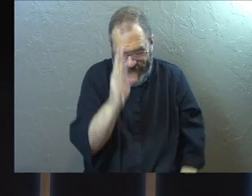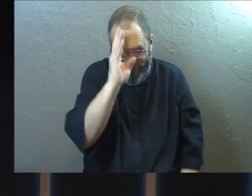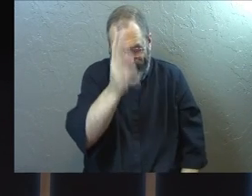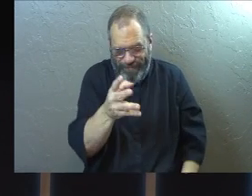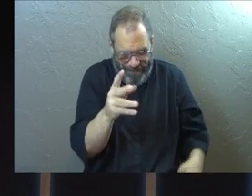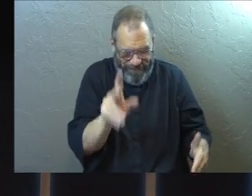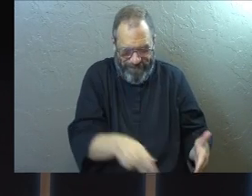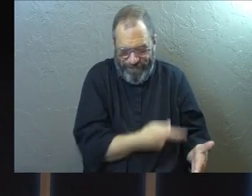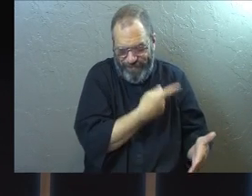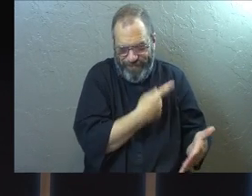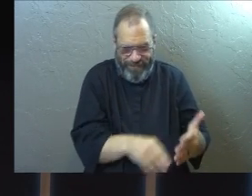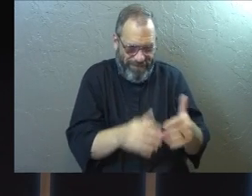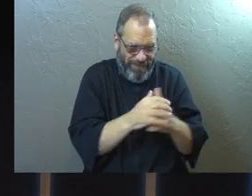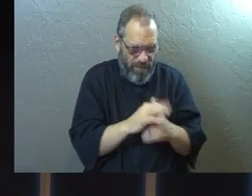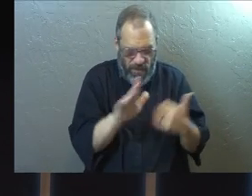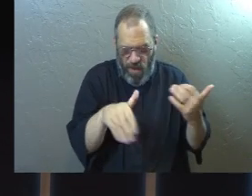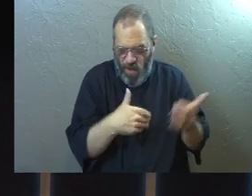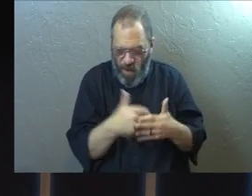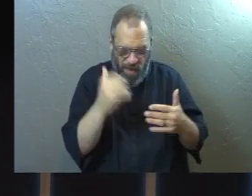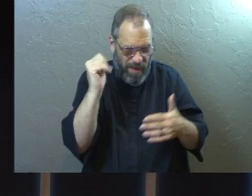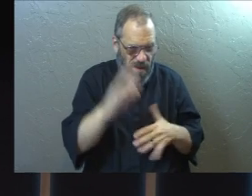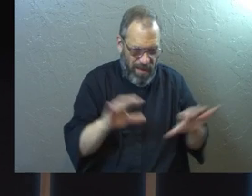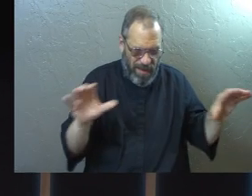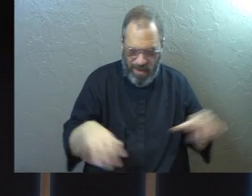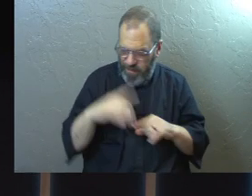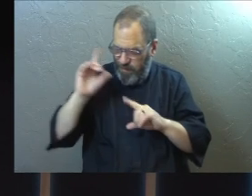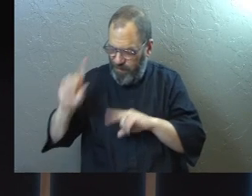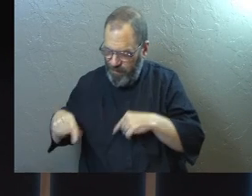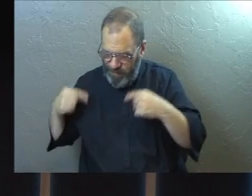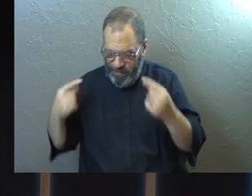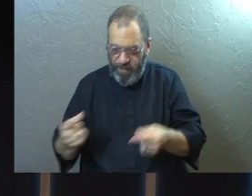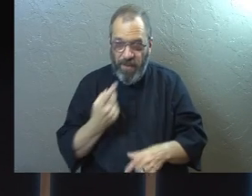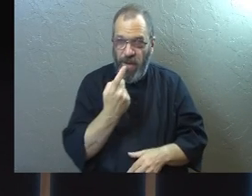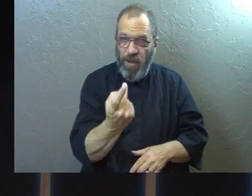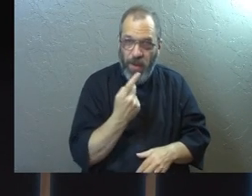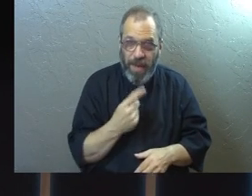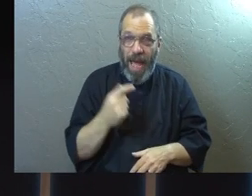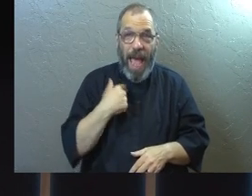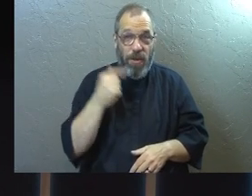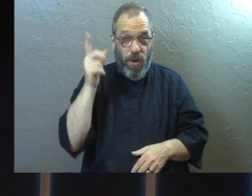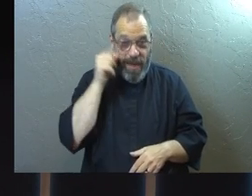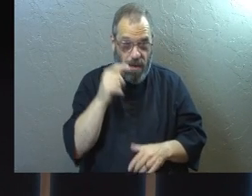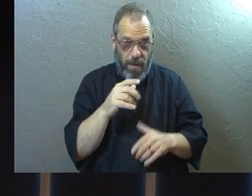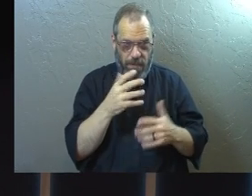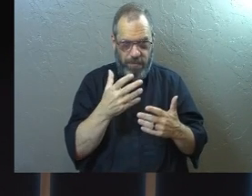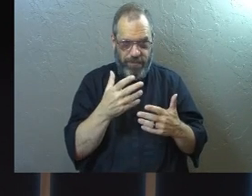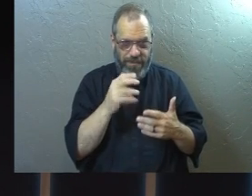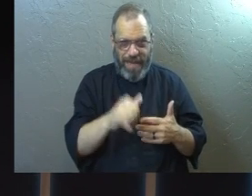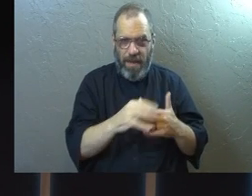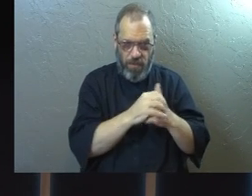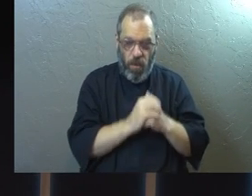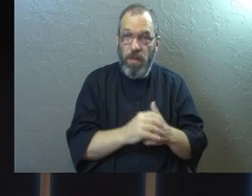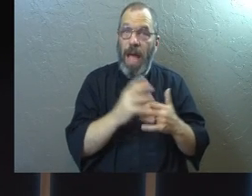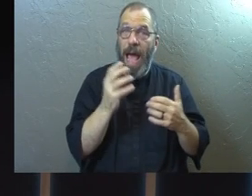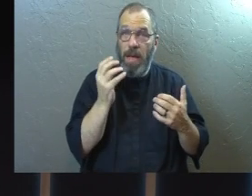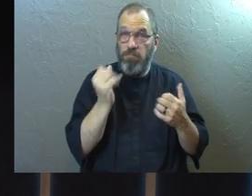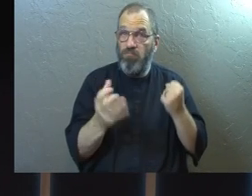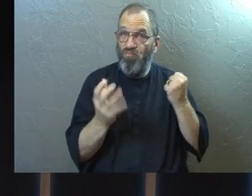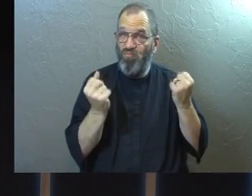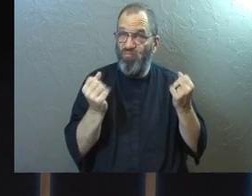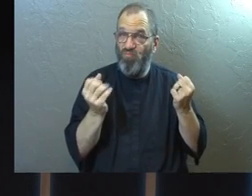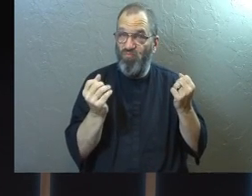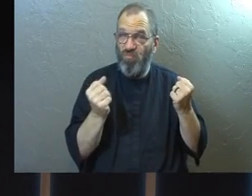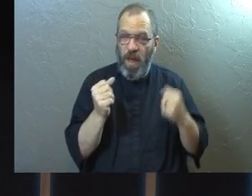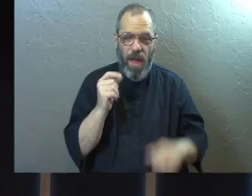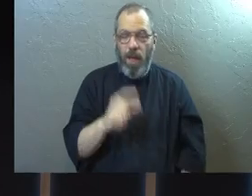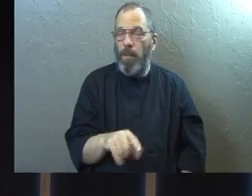going on in worship about all that God has done for us. And you're just going to hear the worshipful tone as we go through it.